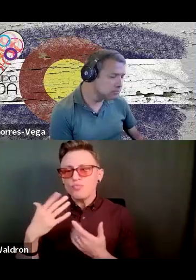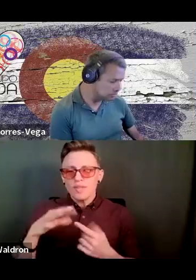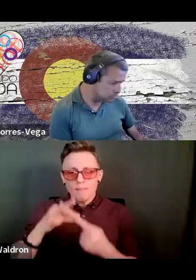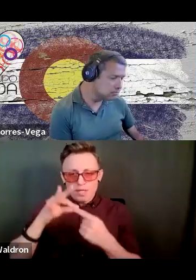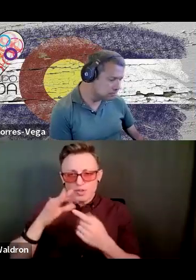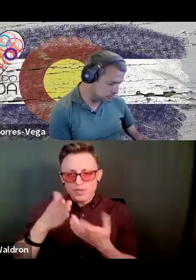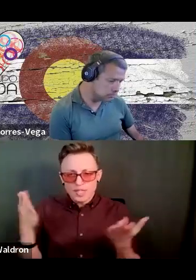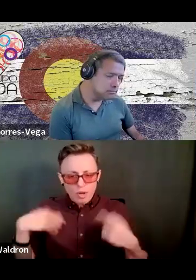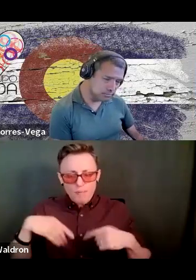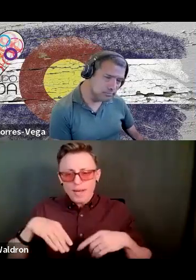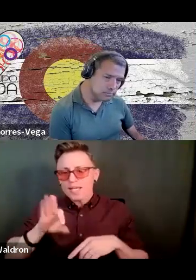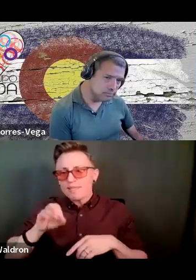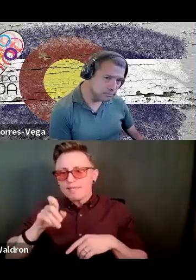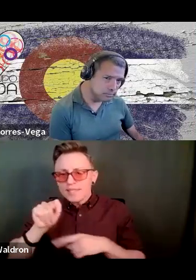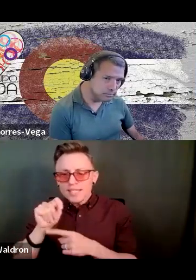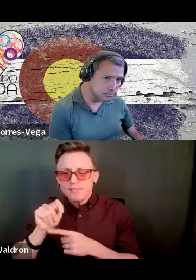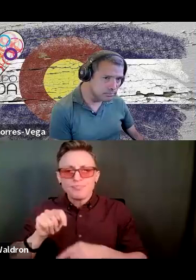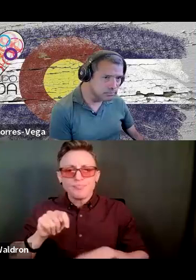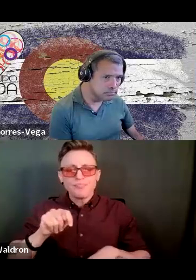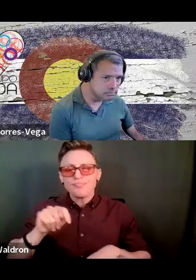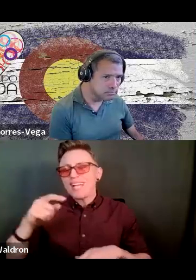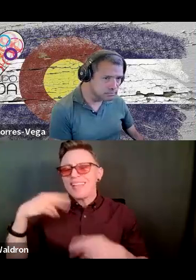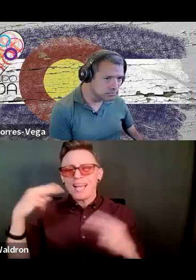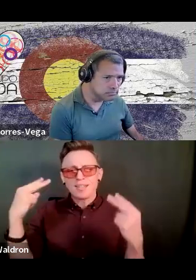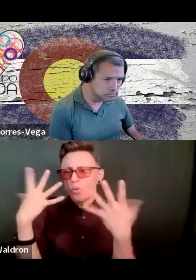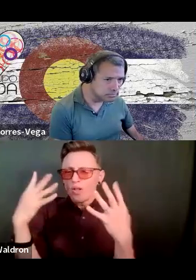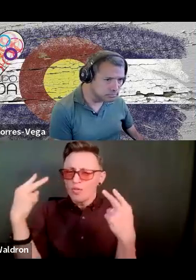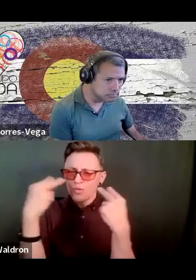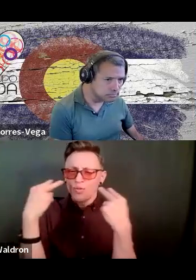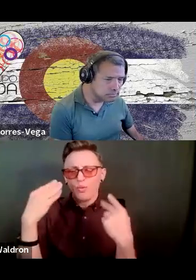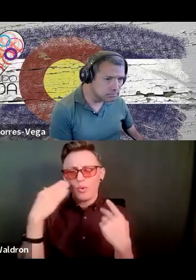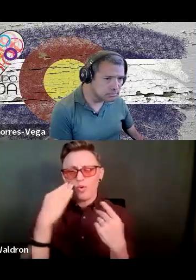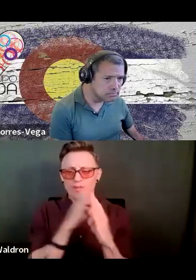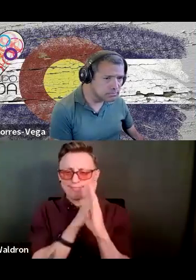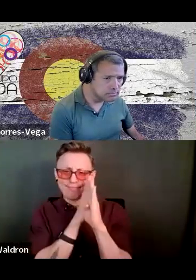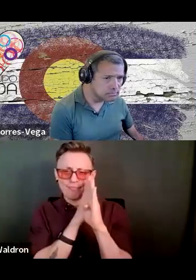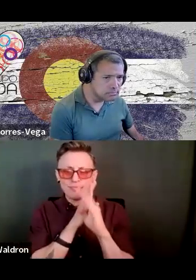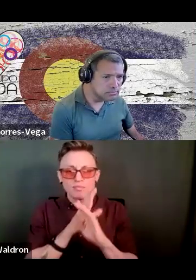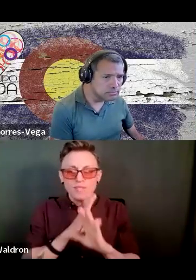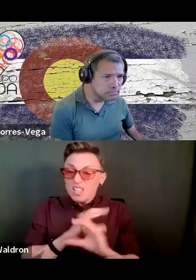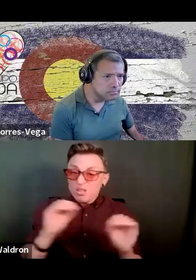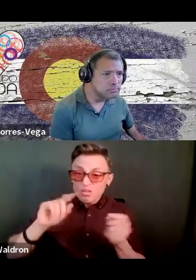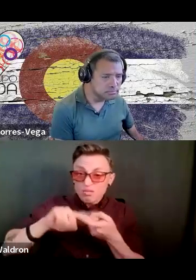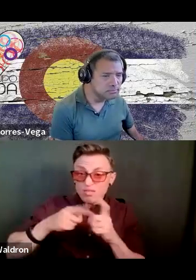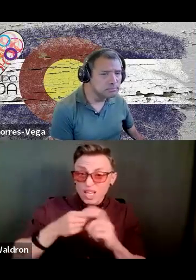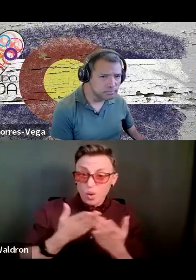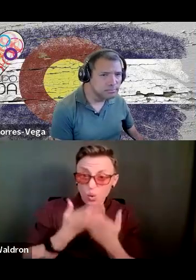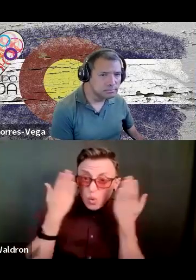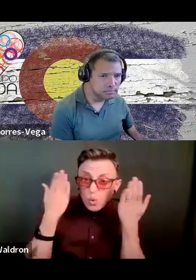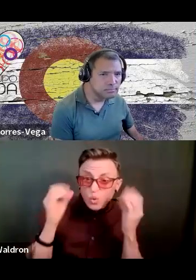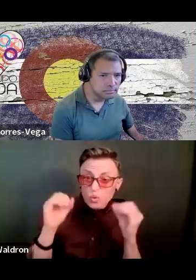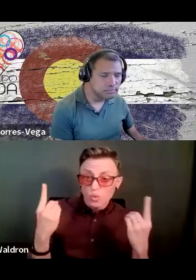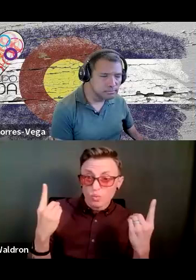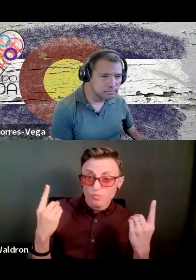I had to, I was out of, you know, with no friends, with no, nobody. And